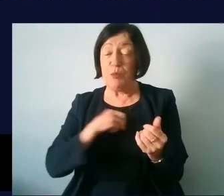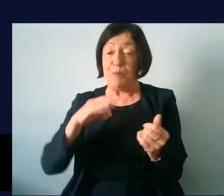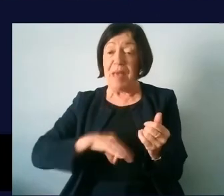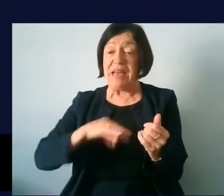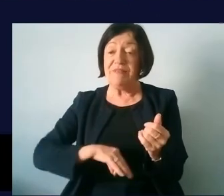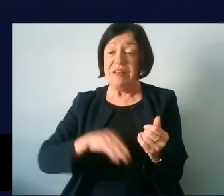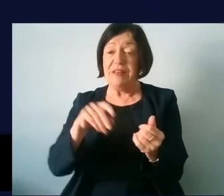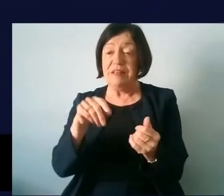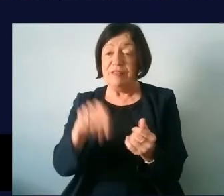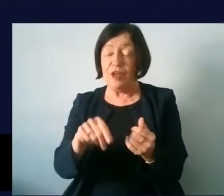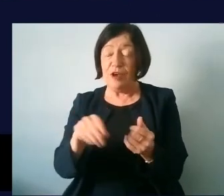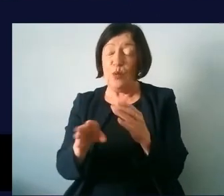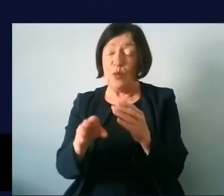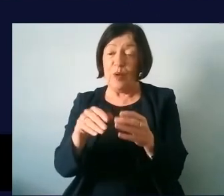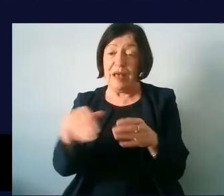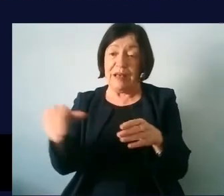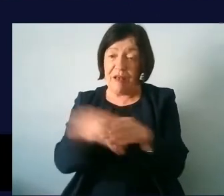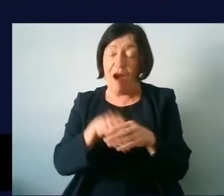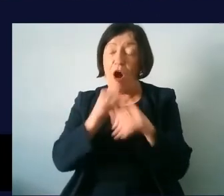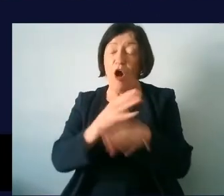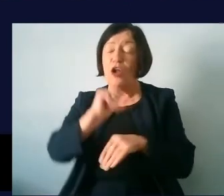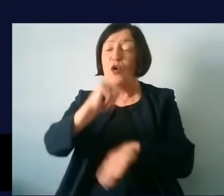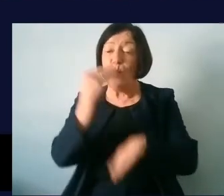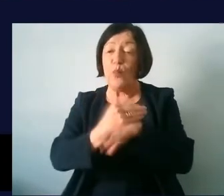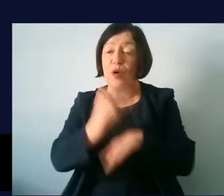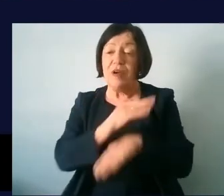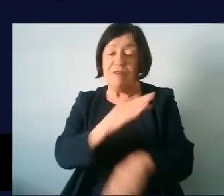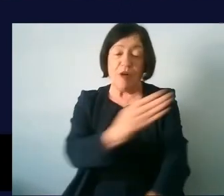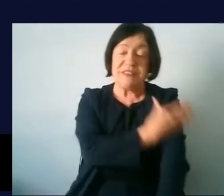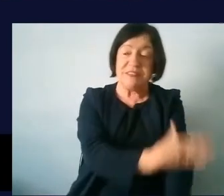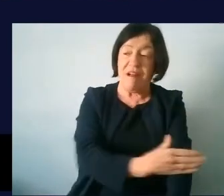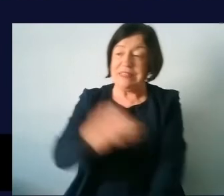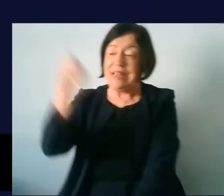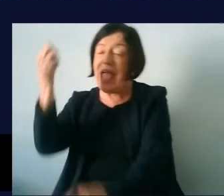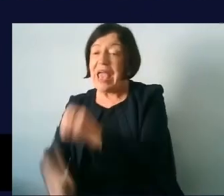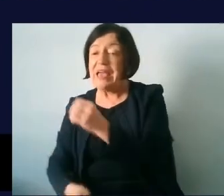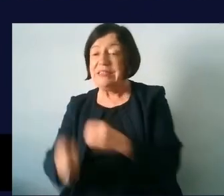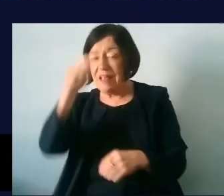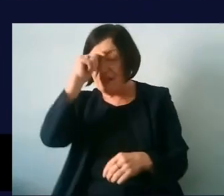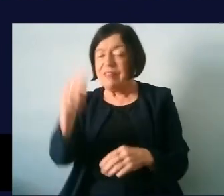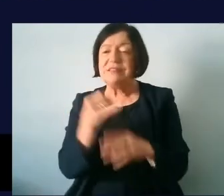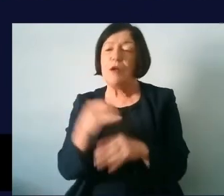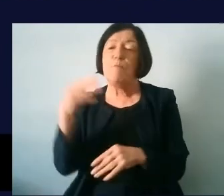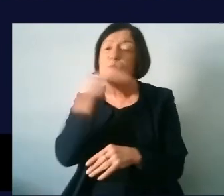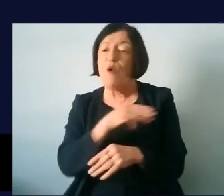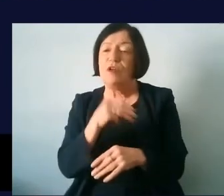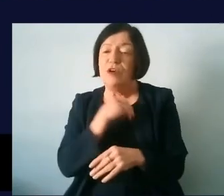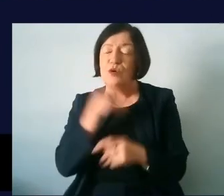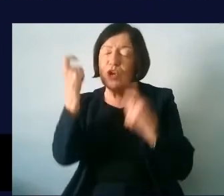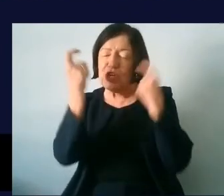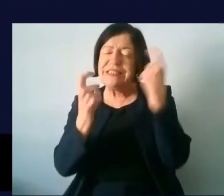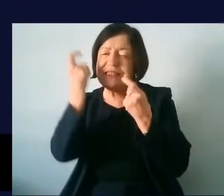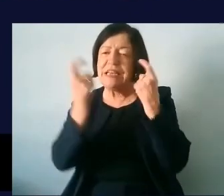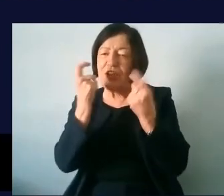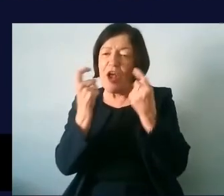they're actually within all of the work that you do from start to finish and so I think that that's that's key to to consider Emma